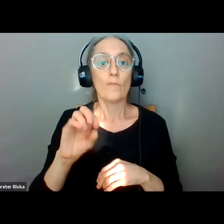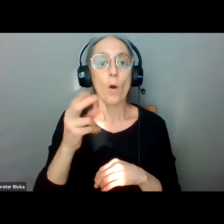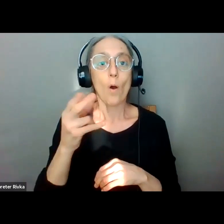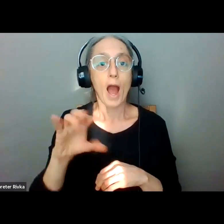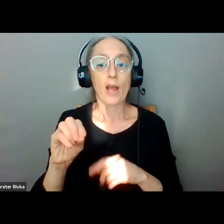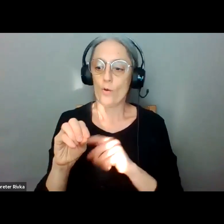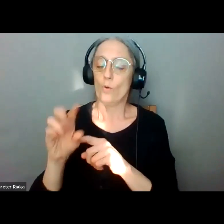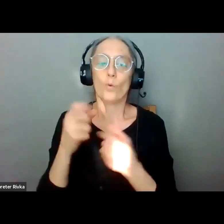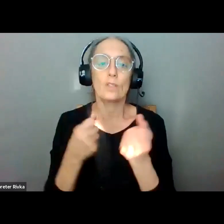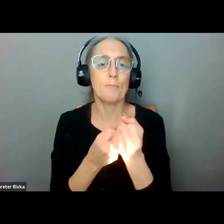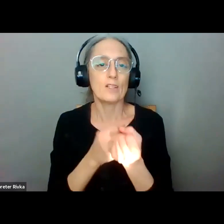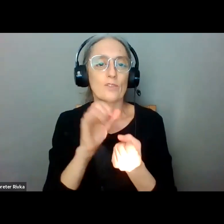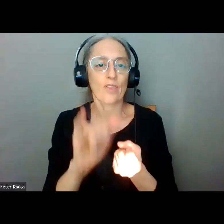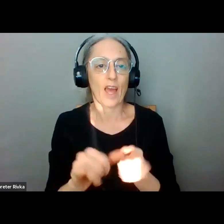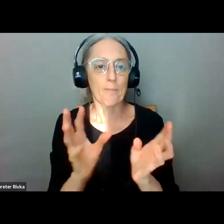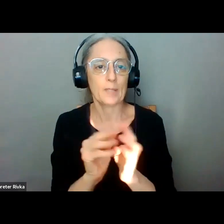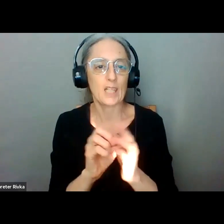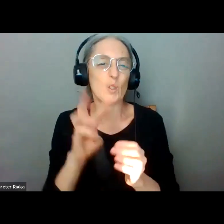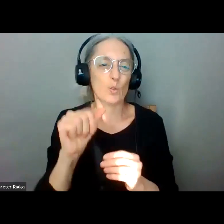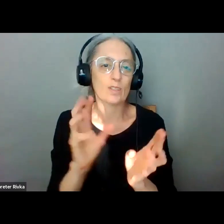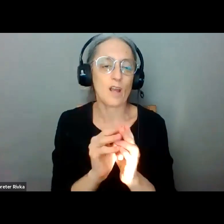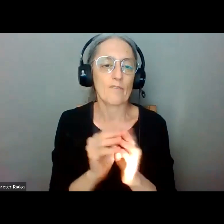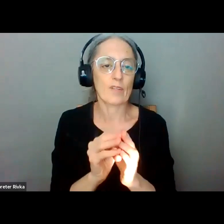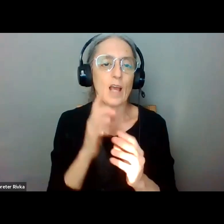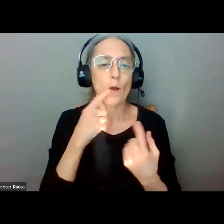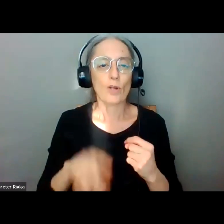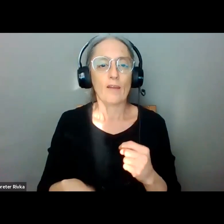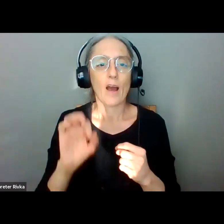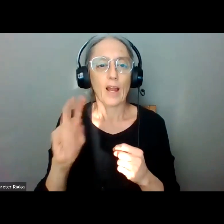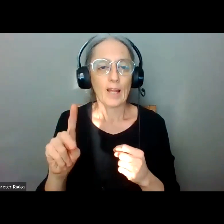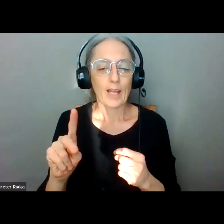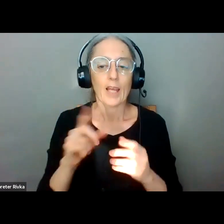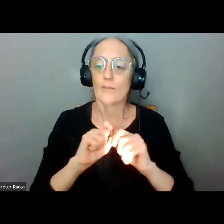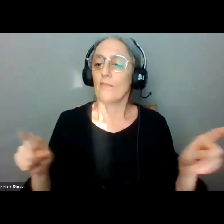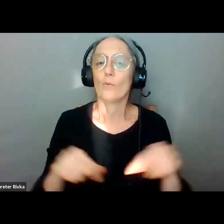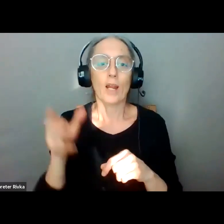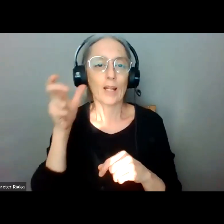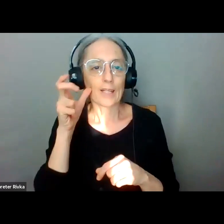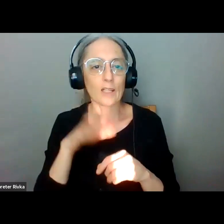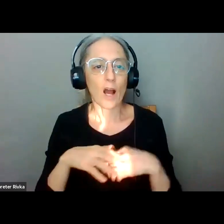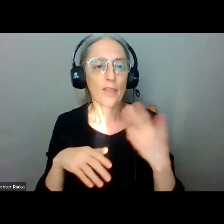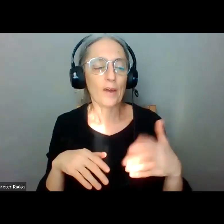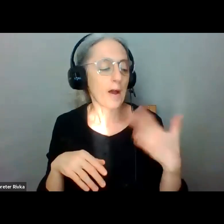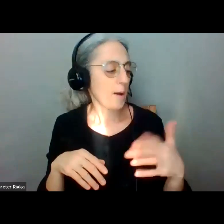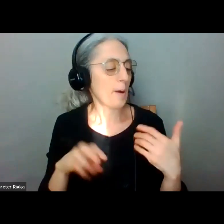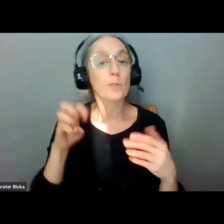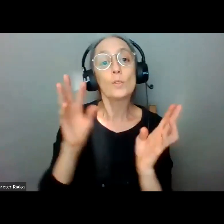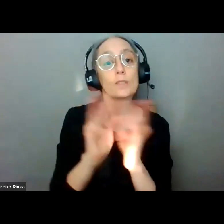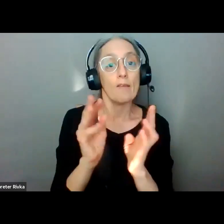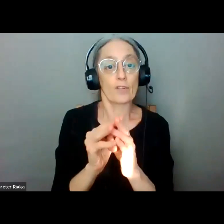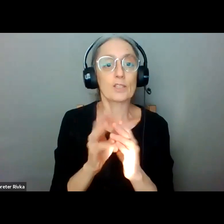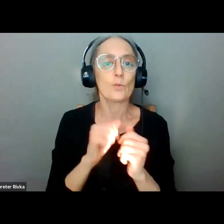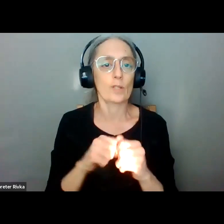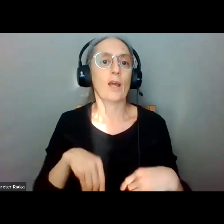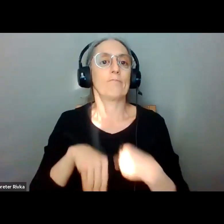to see if i can't get the link to that so that if you want to listen in on the on the news conference uh you can uh but the hearings will start